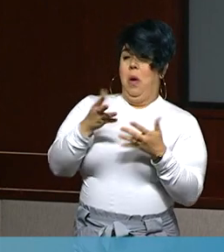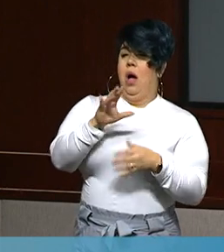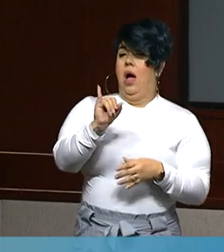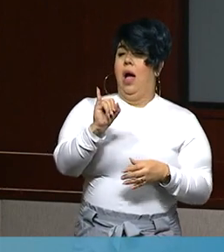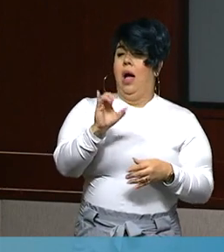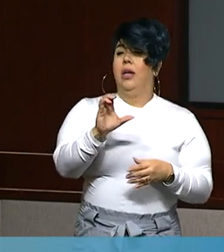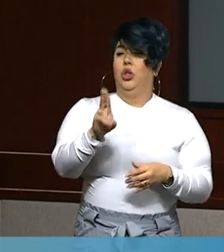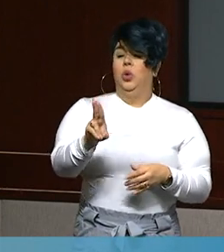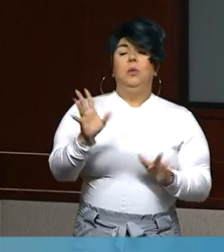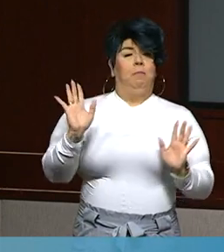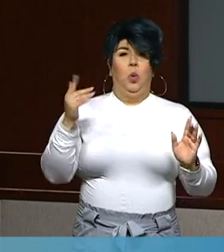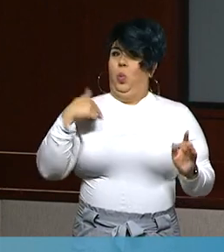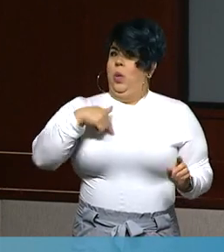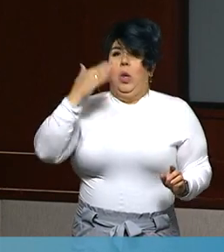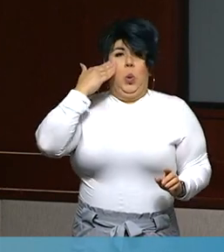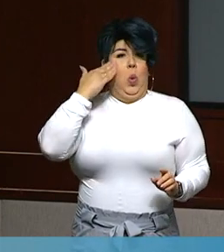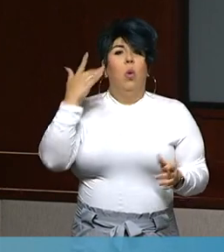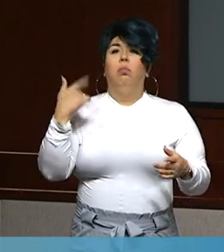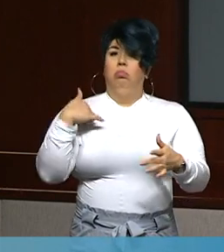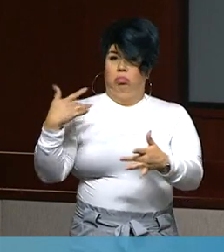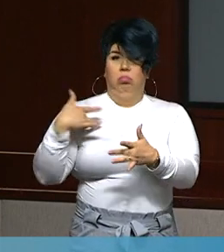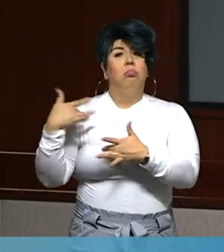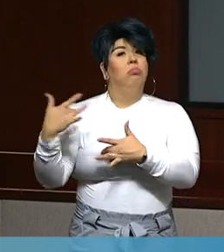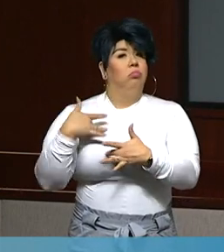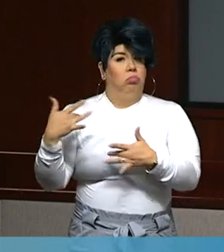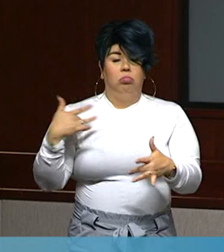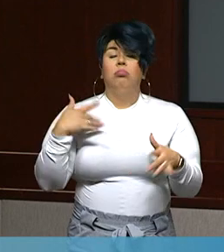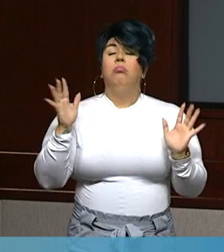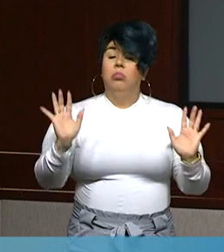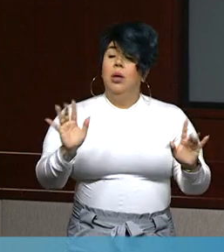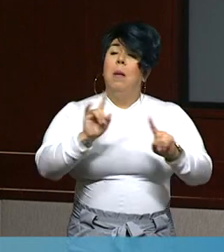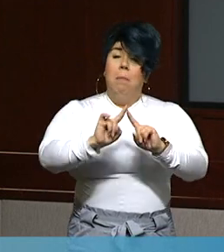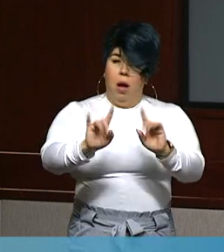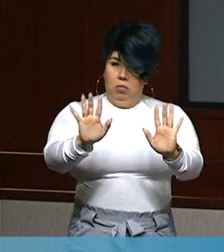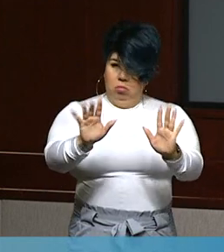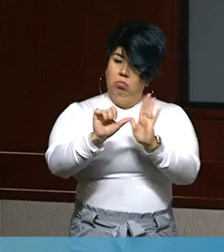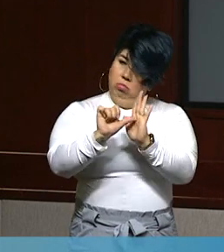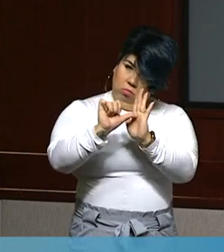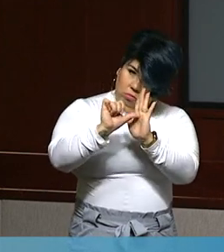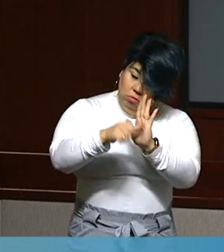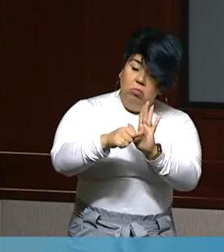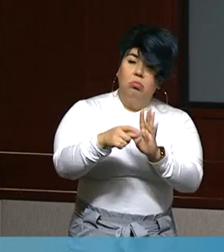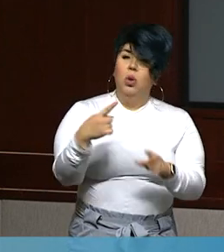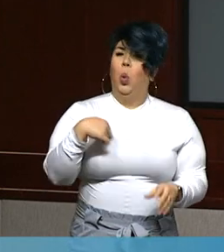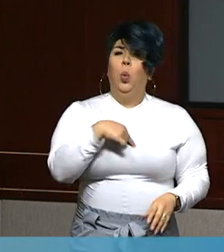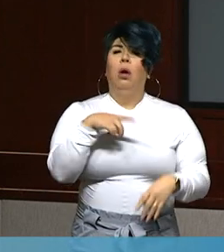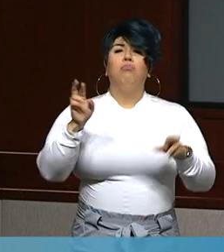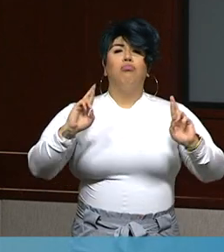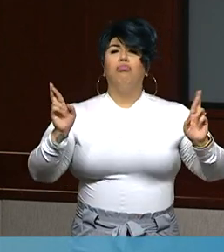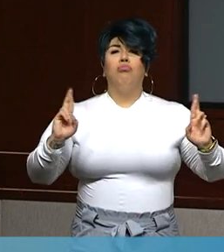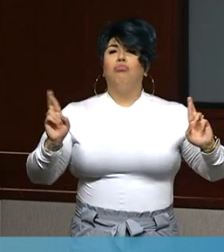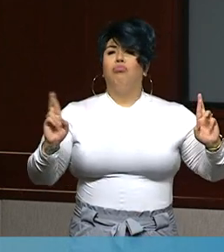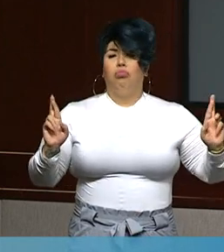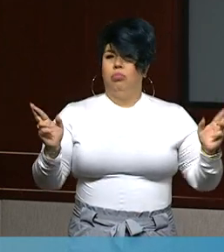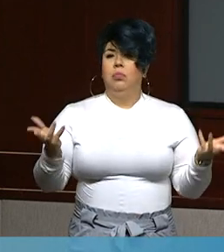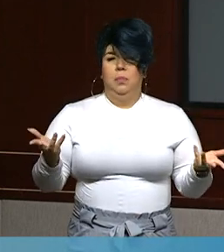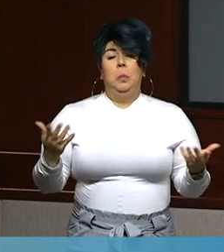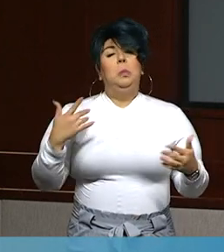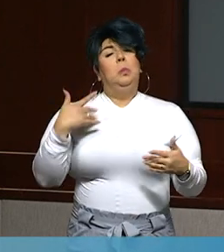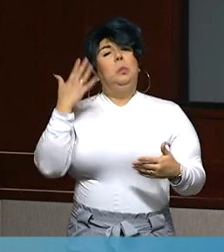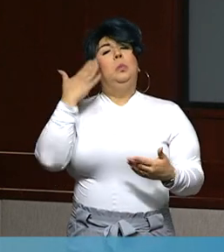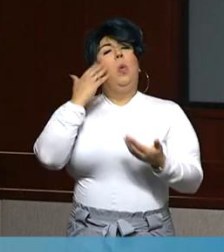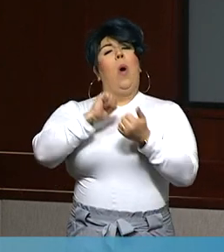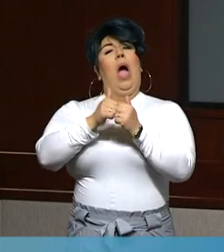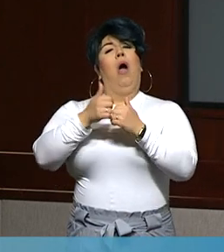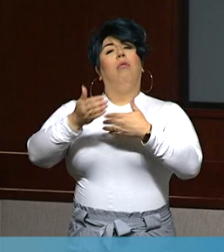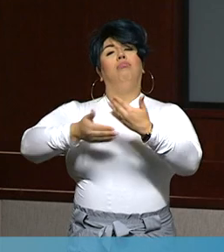extremely aware of and concerned about. But I will reemphasize that we are prepared and are moving forward